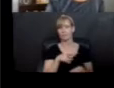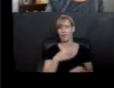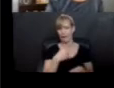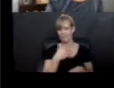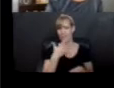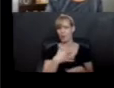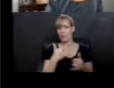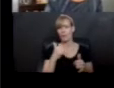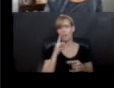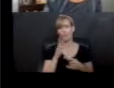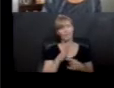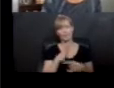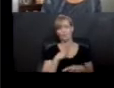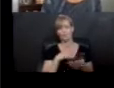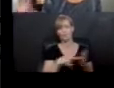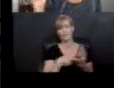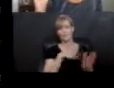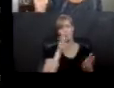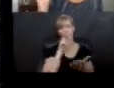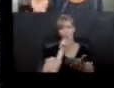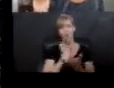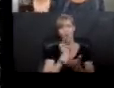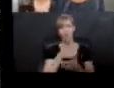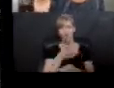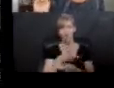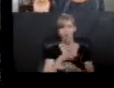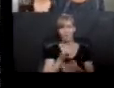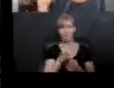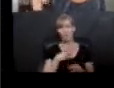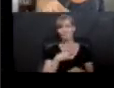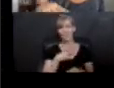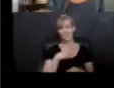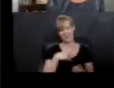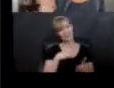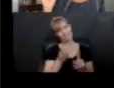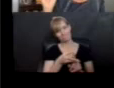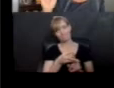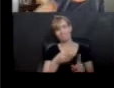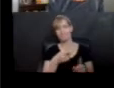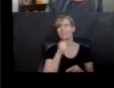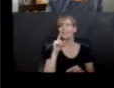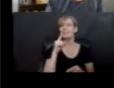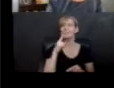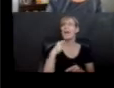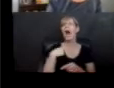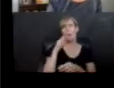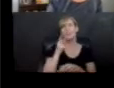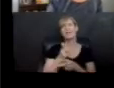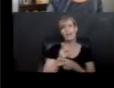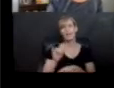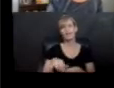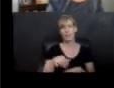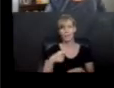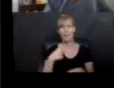that fish. You're already going to love this fish, right? So being specific, he didn't just say, I'll take good care of it. I knew he was really going to take good care of it.